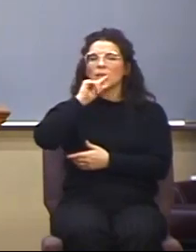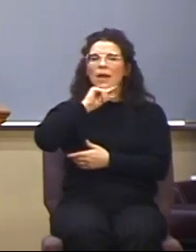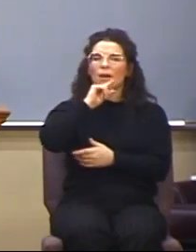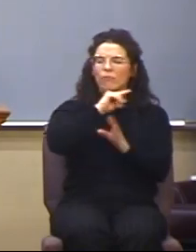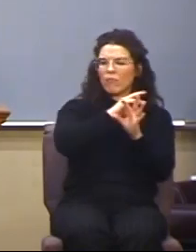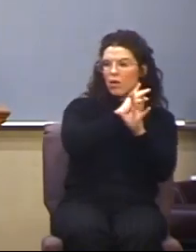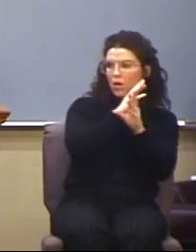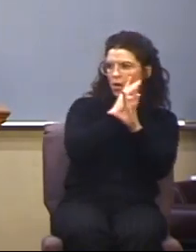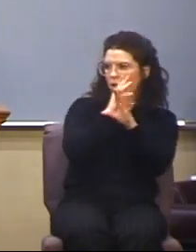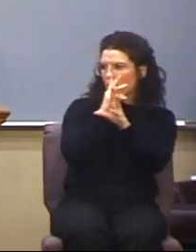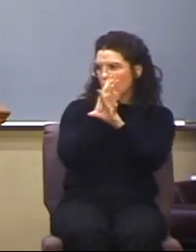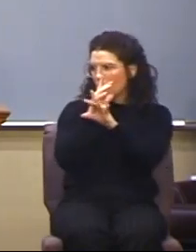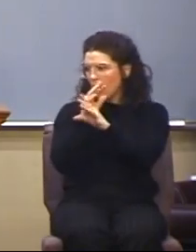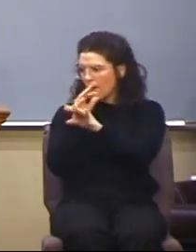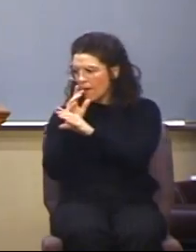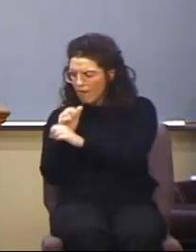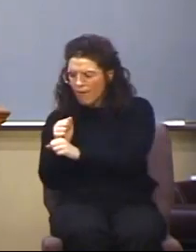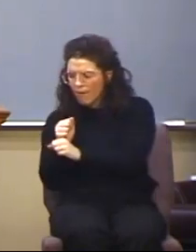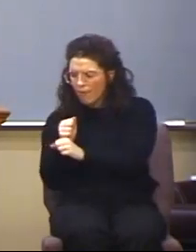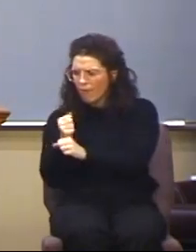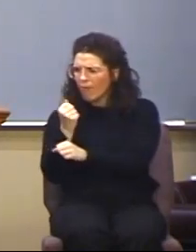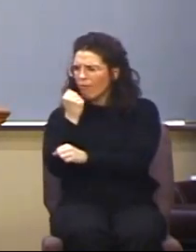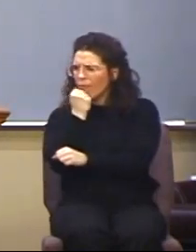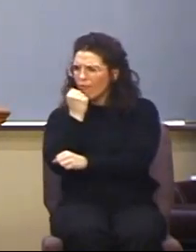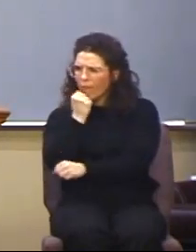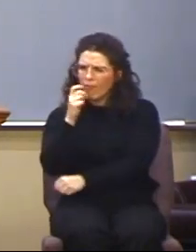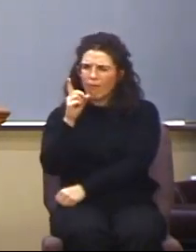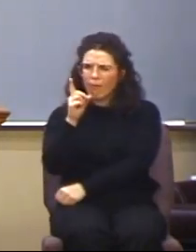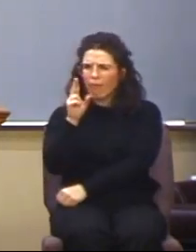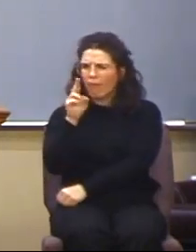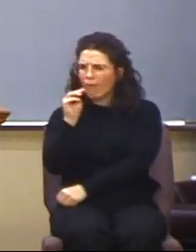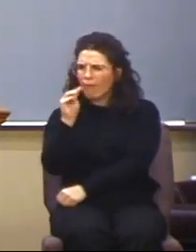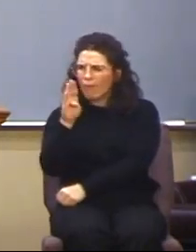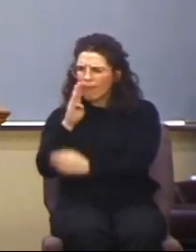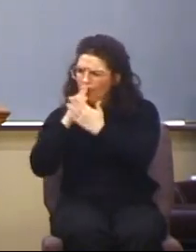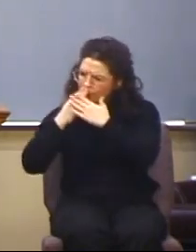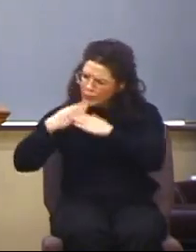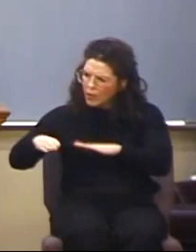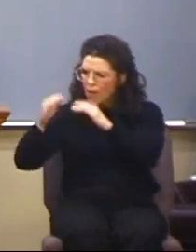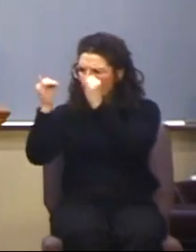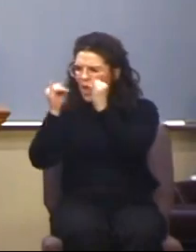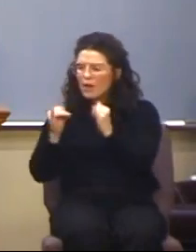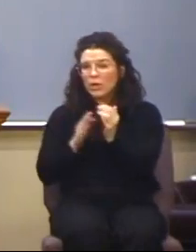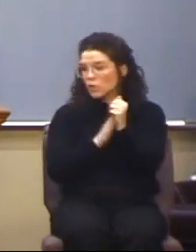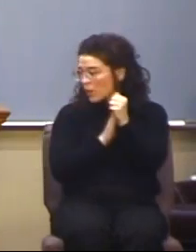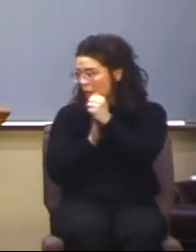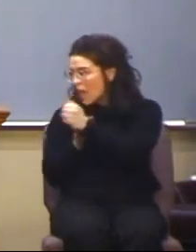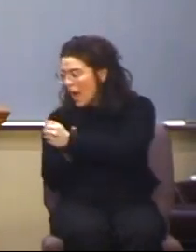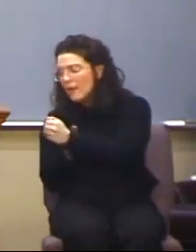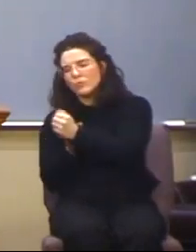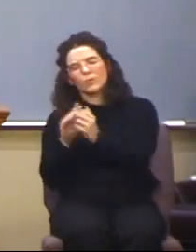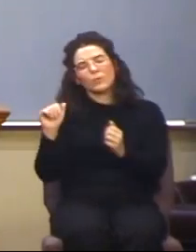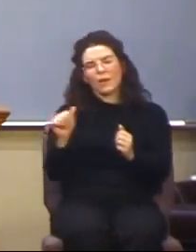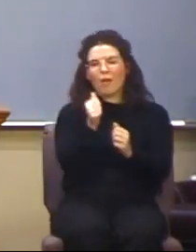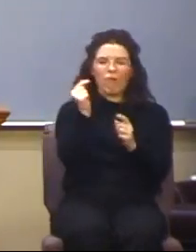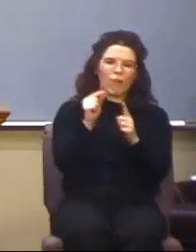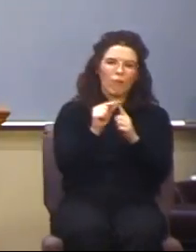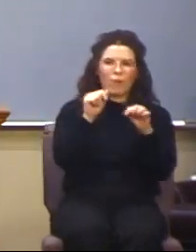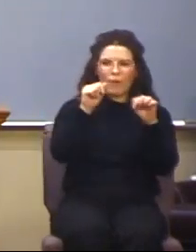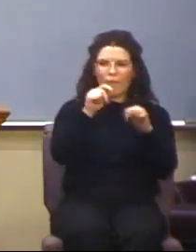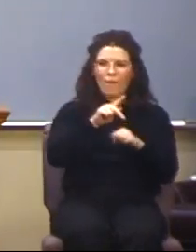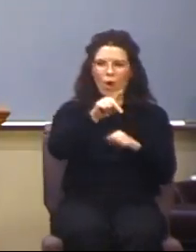away onto these dumb idols, even as ye were led. In other words, Paul could be referring to